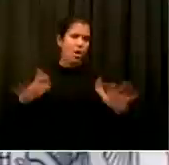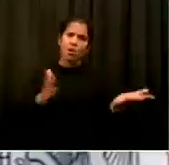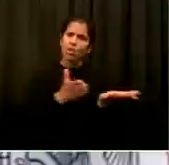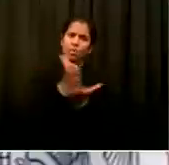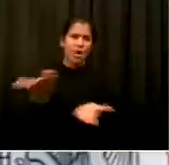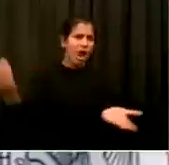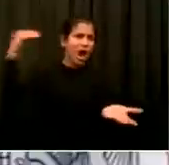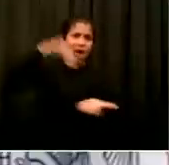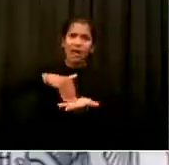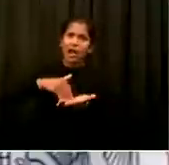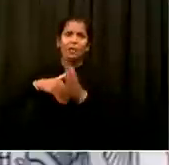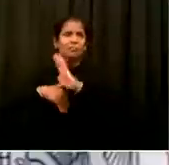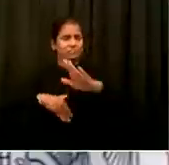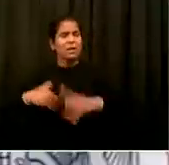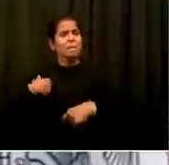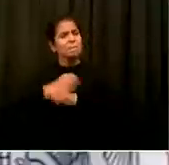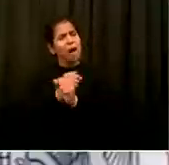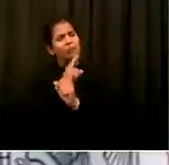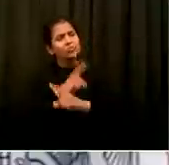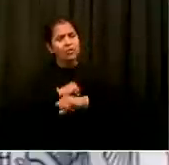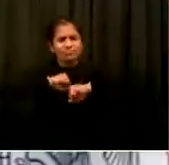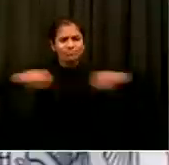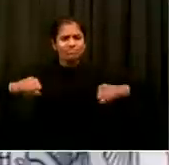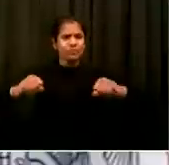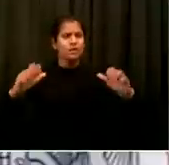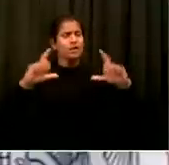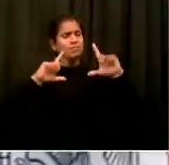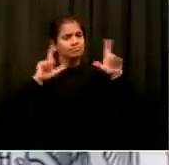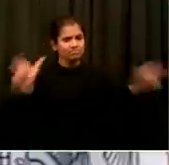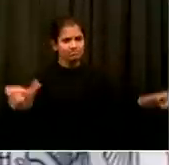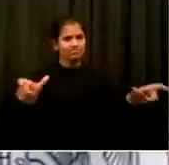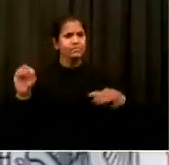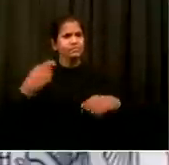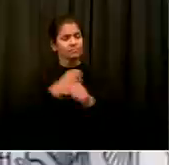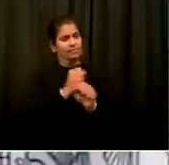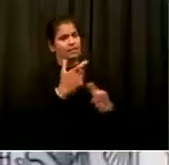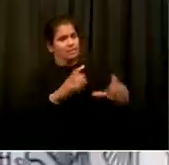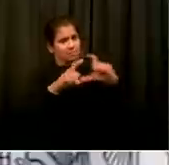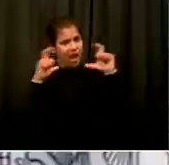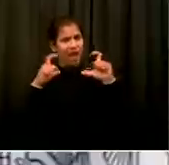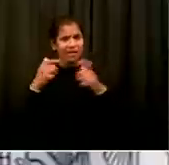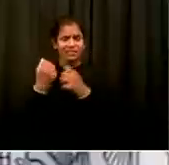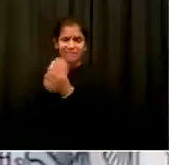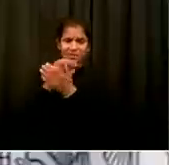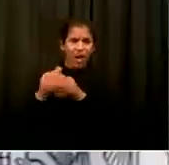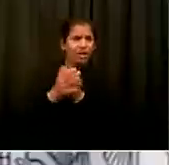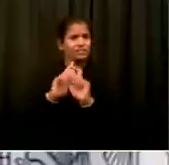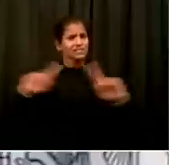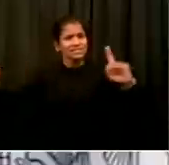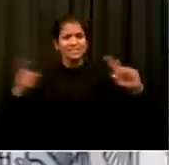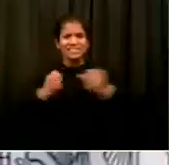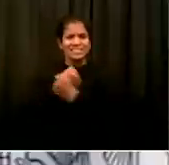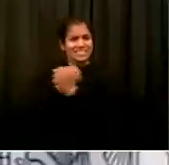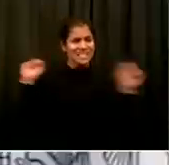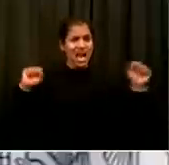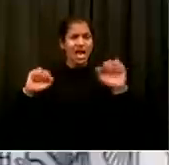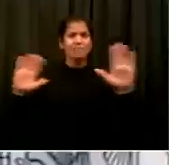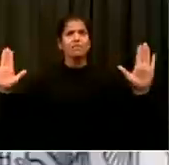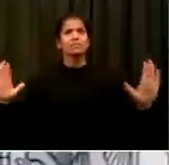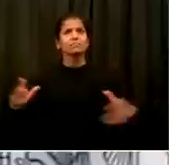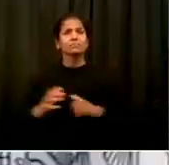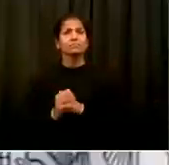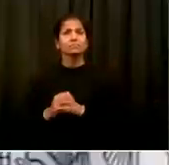testing, again, always crucial to our efforts. So we are just flooding the zone with testing. We're saying to everyone,